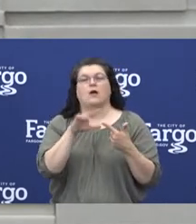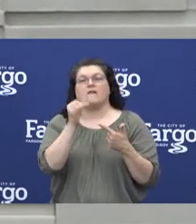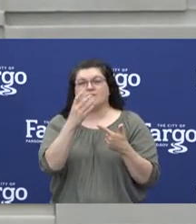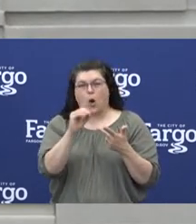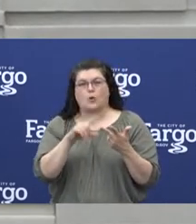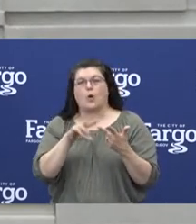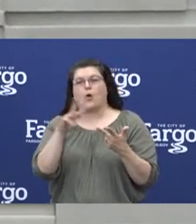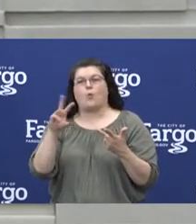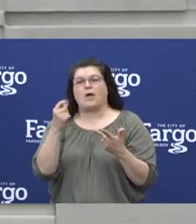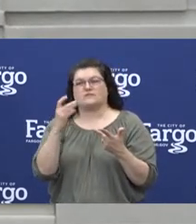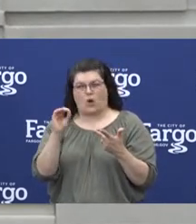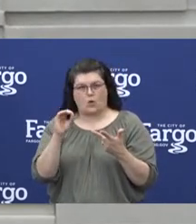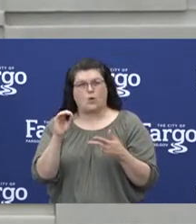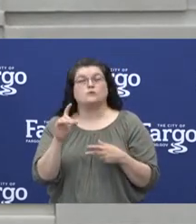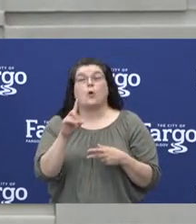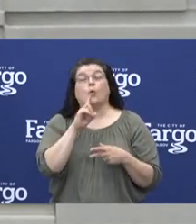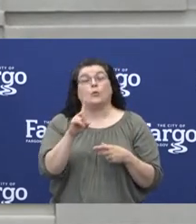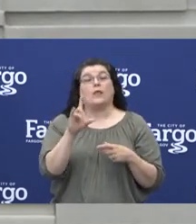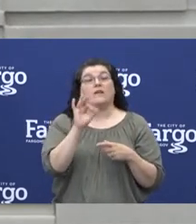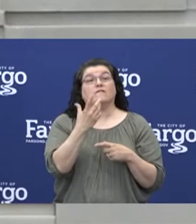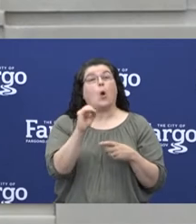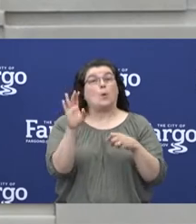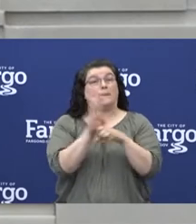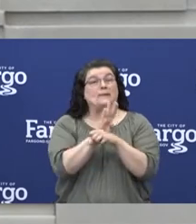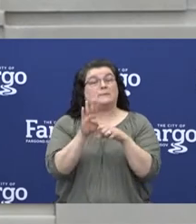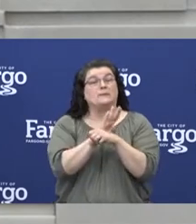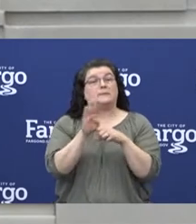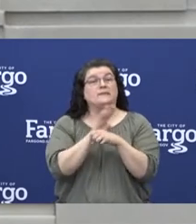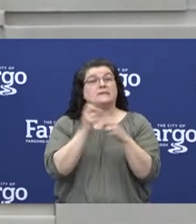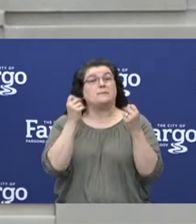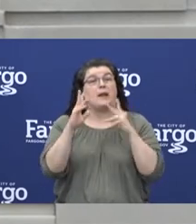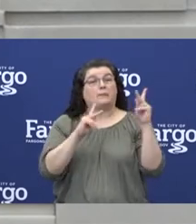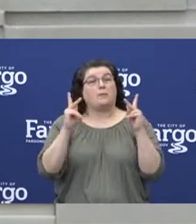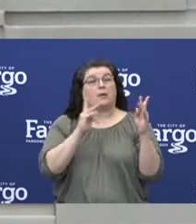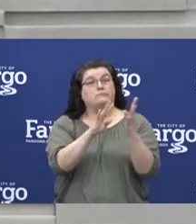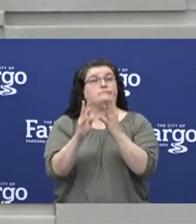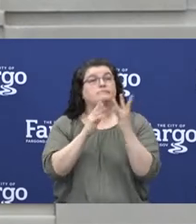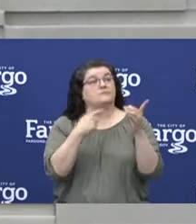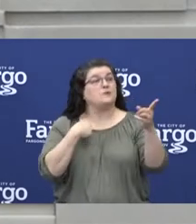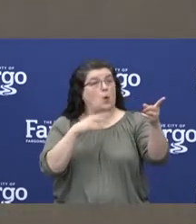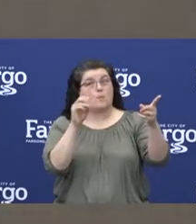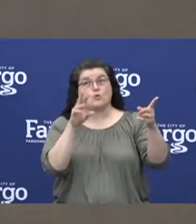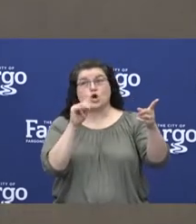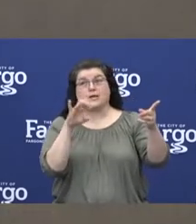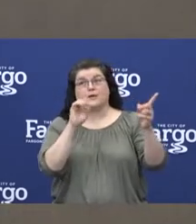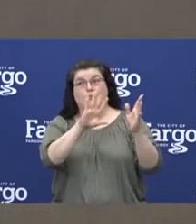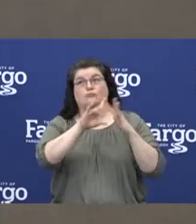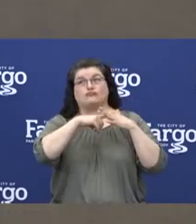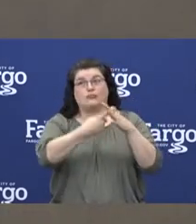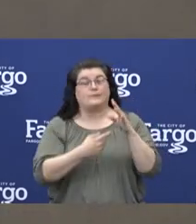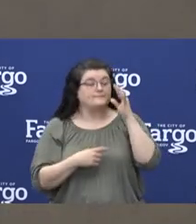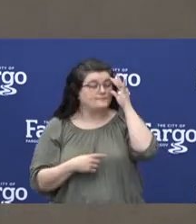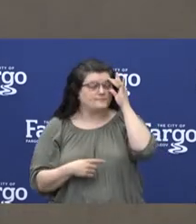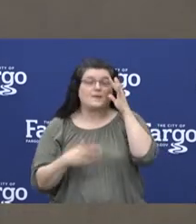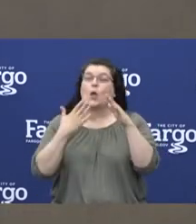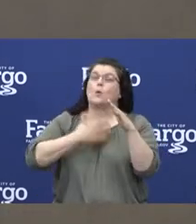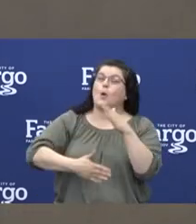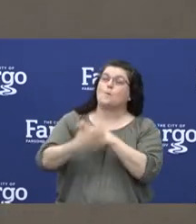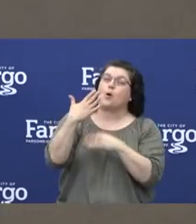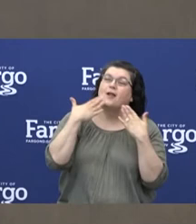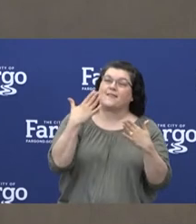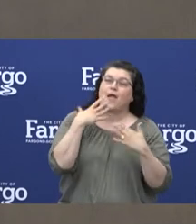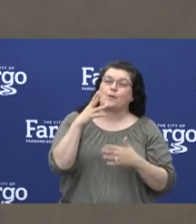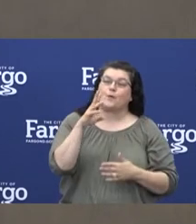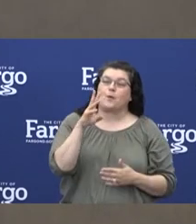Fargo is really, really very busy, and he's happy to see us with our restart. Bernie, you're on. Good morning, and thank you, Mayor